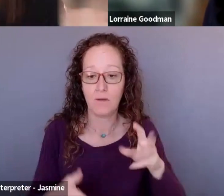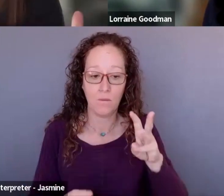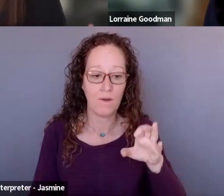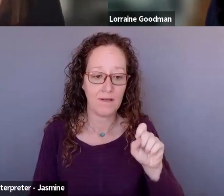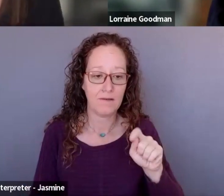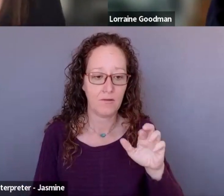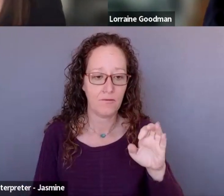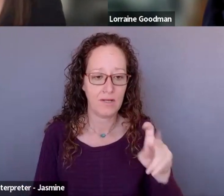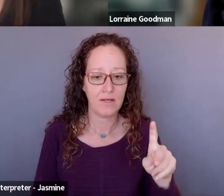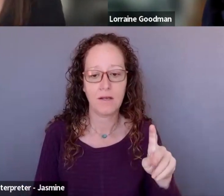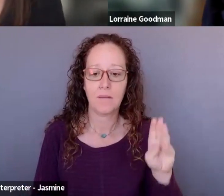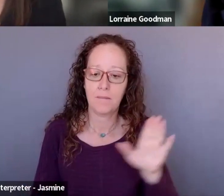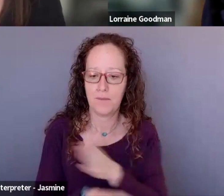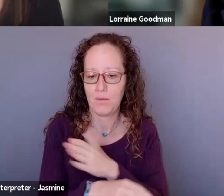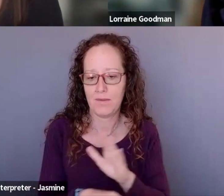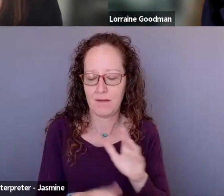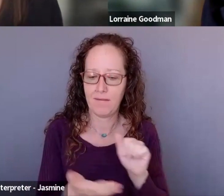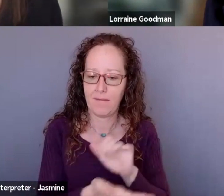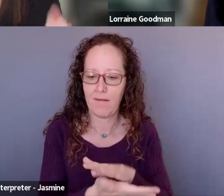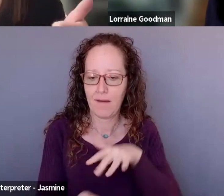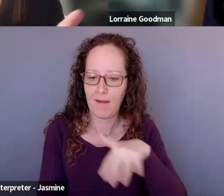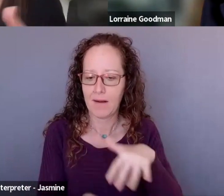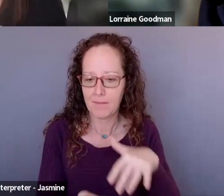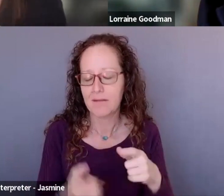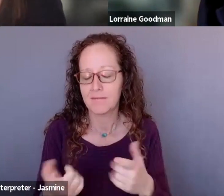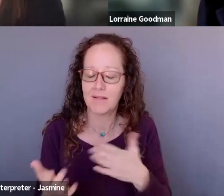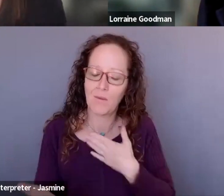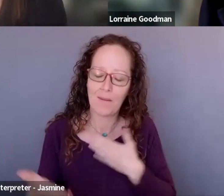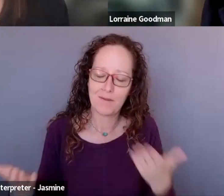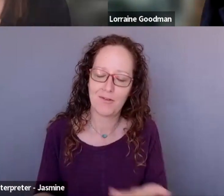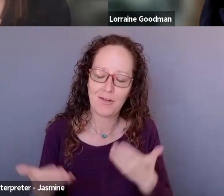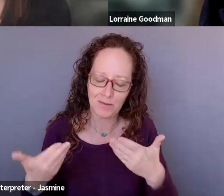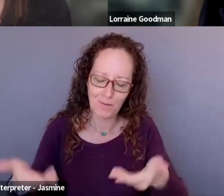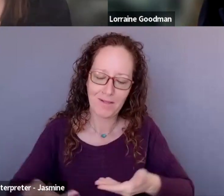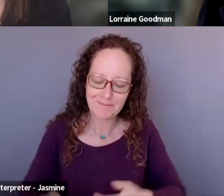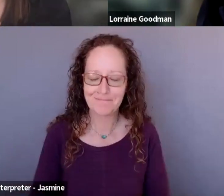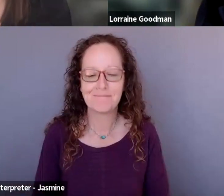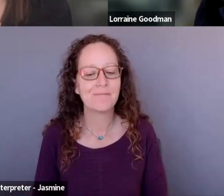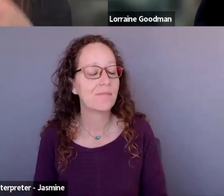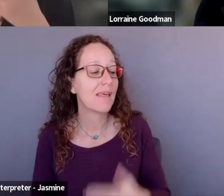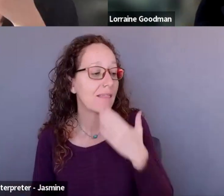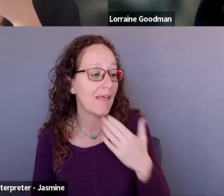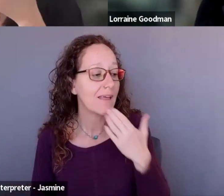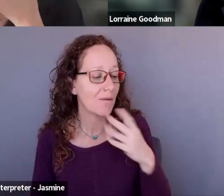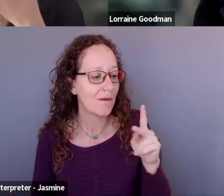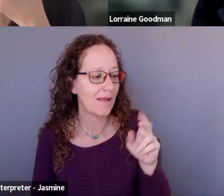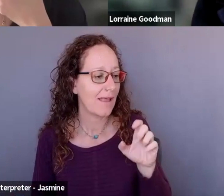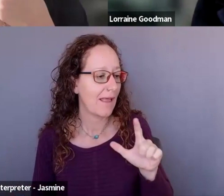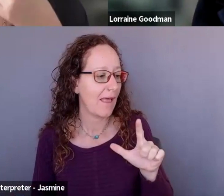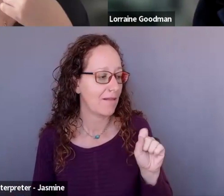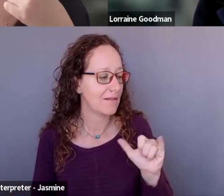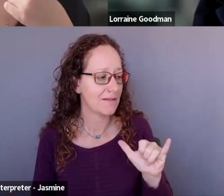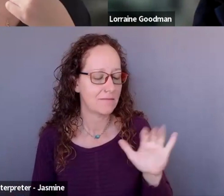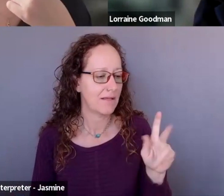Lorraine, we're so happy to have you here. Welcome. Thank you, Kenzie. My name is